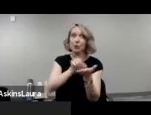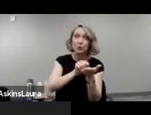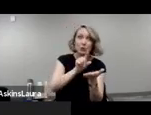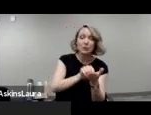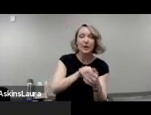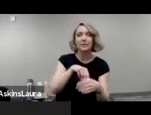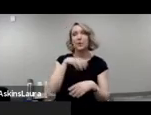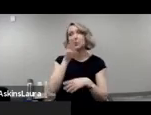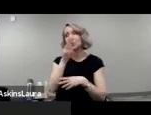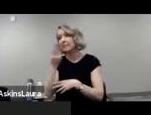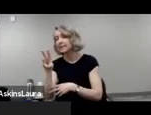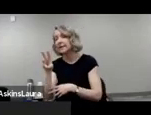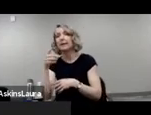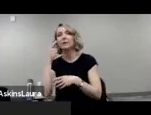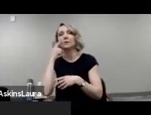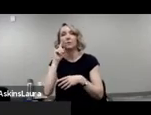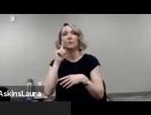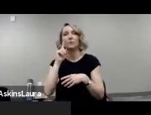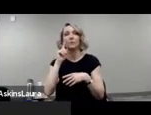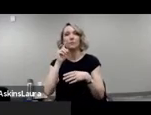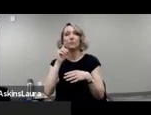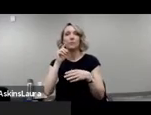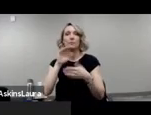by people with disabilities.